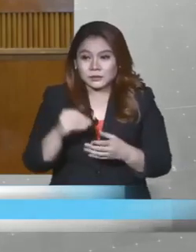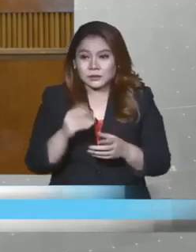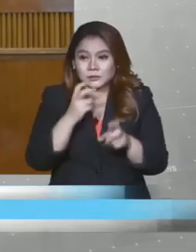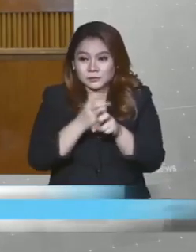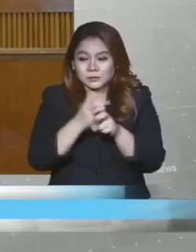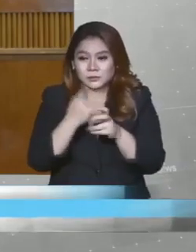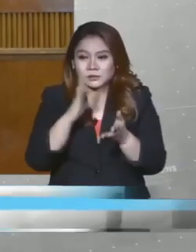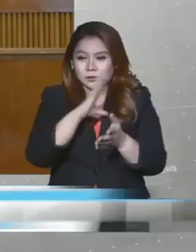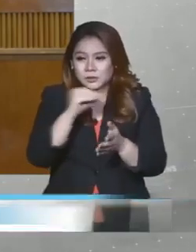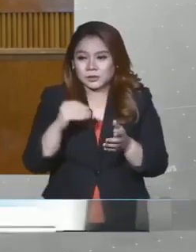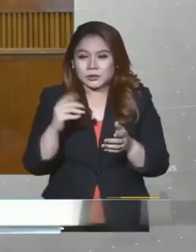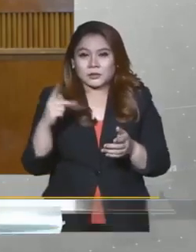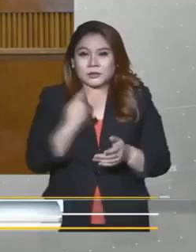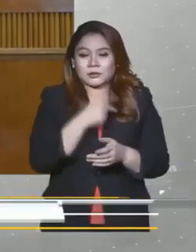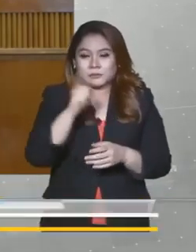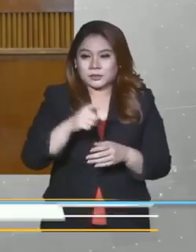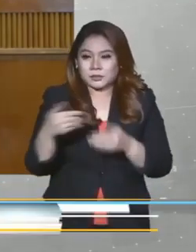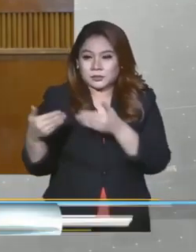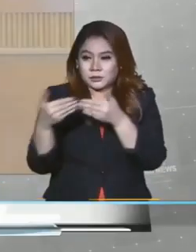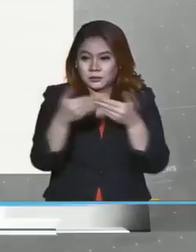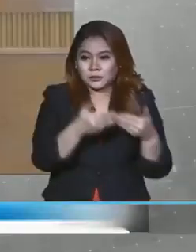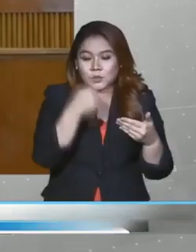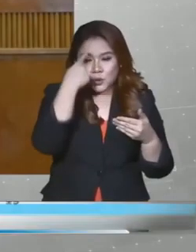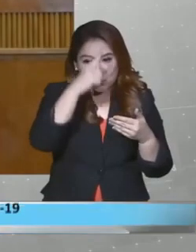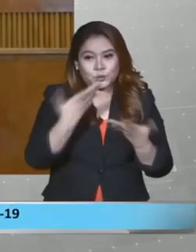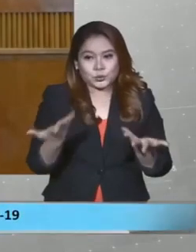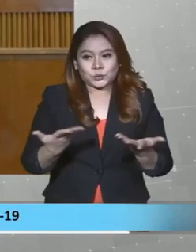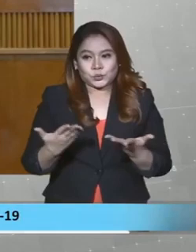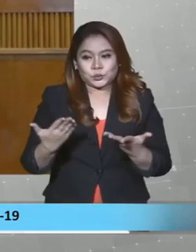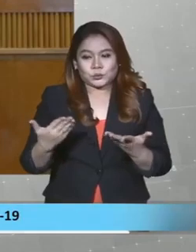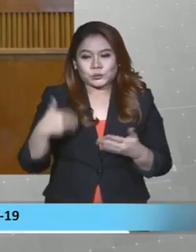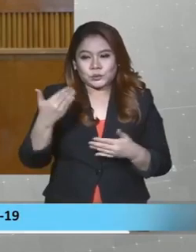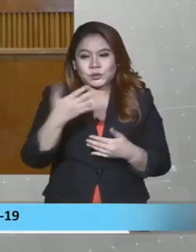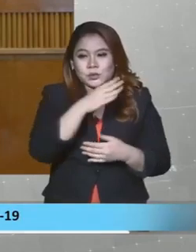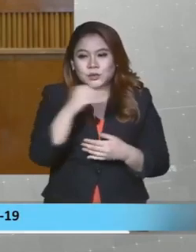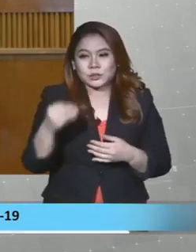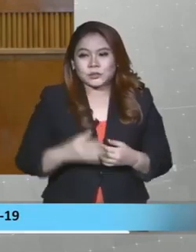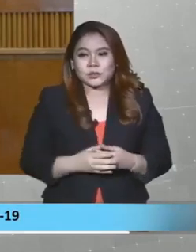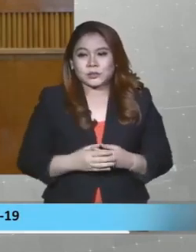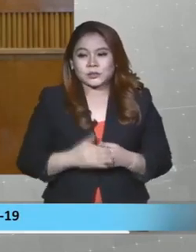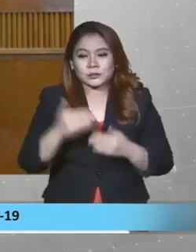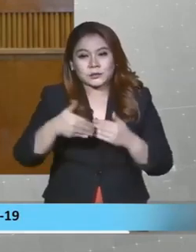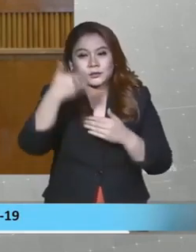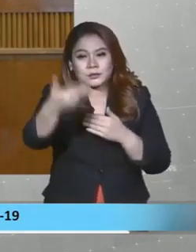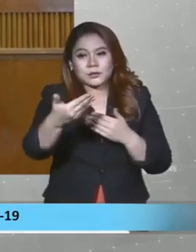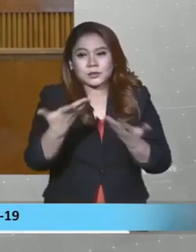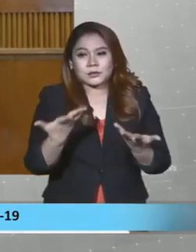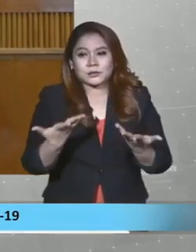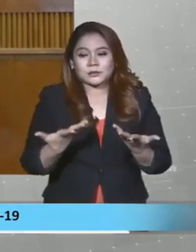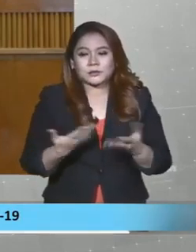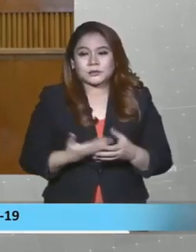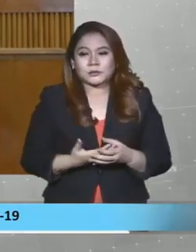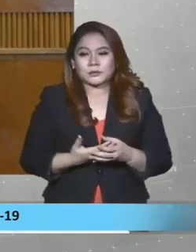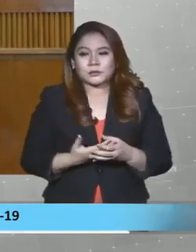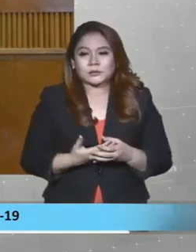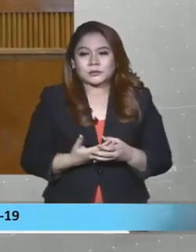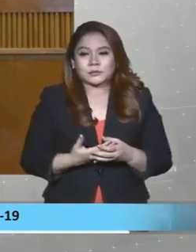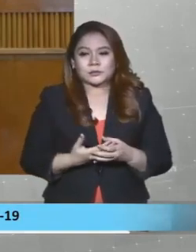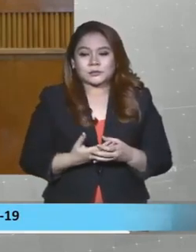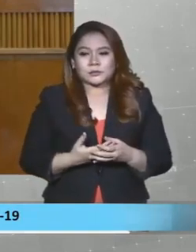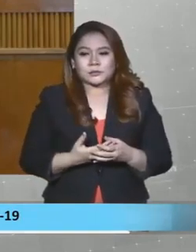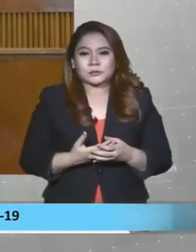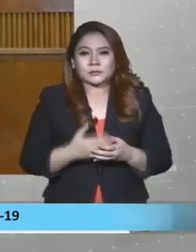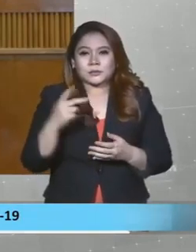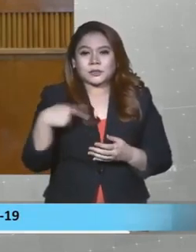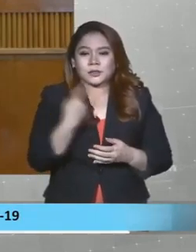We have to continue to move forward. So it's very critical that the next few months, the next few weeks, rather, that